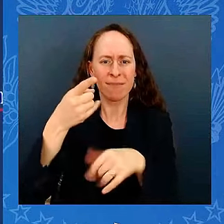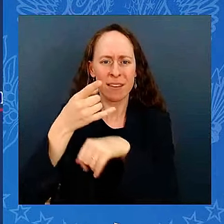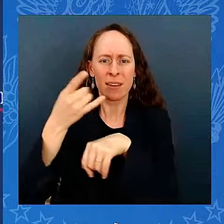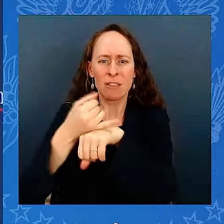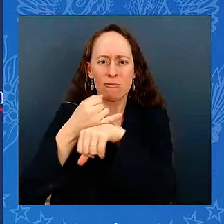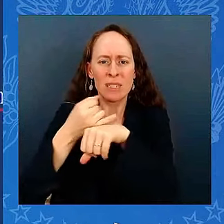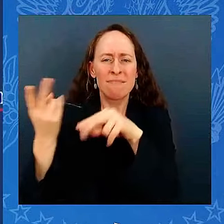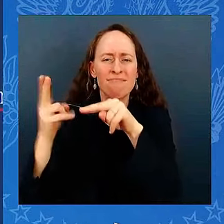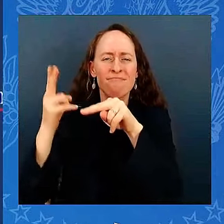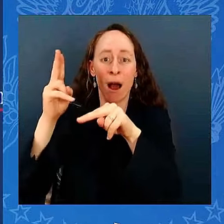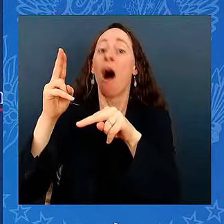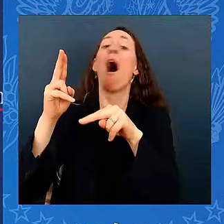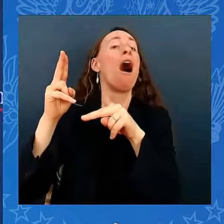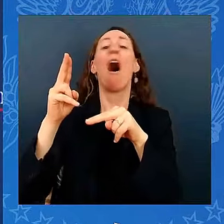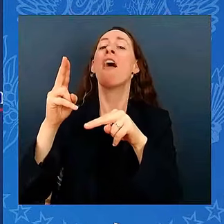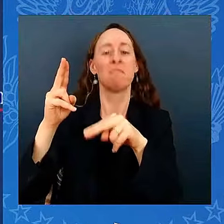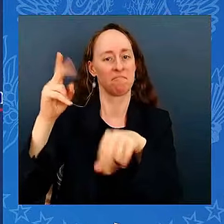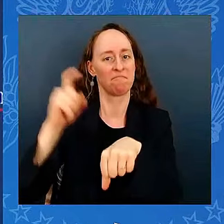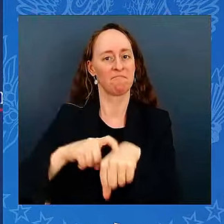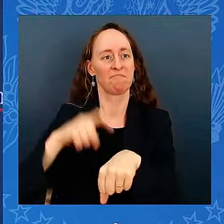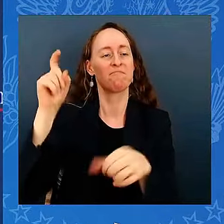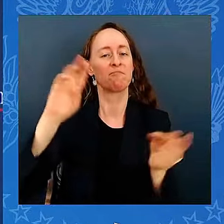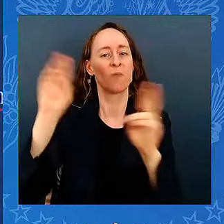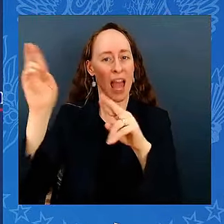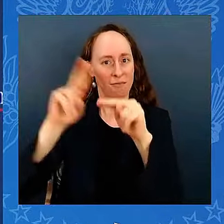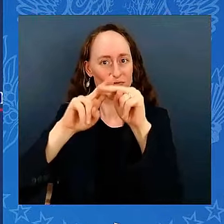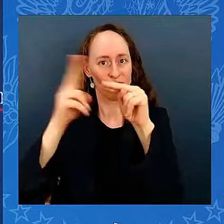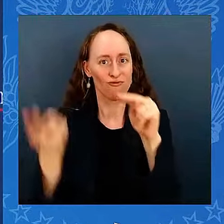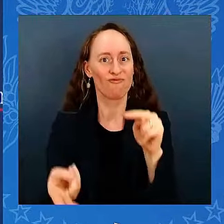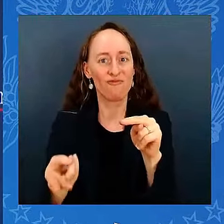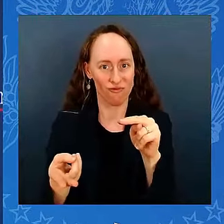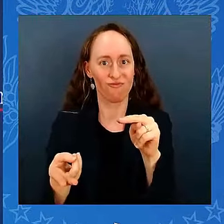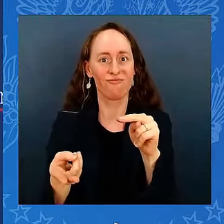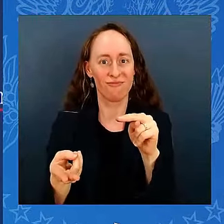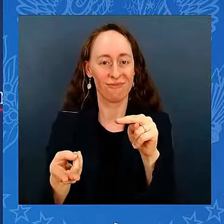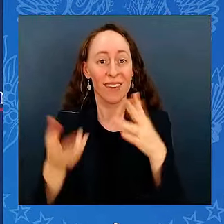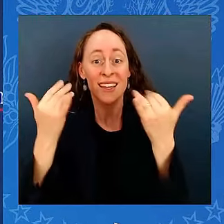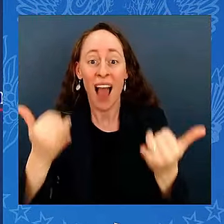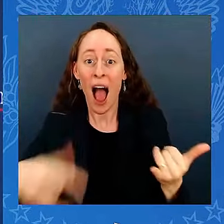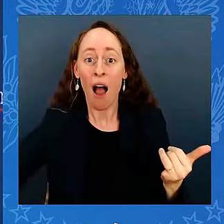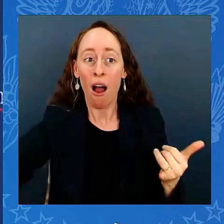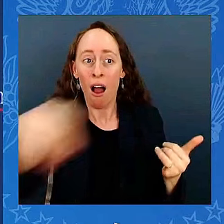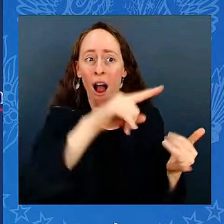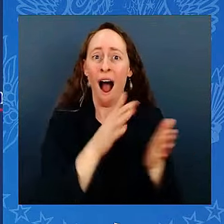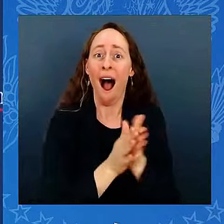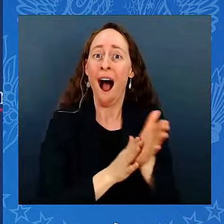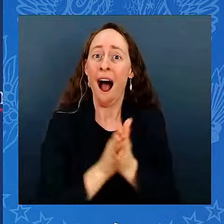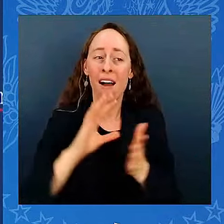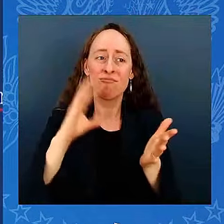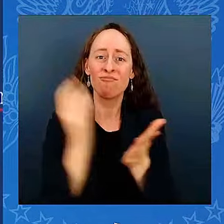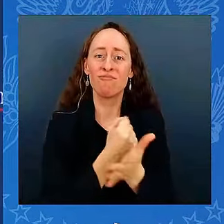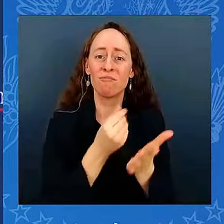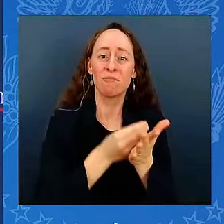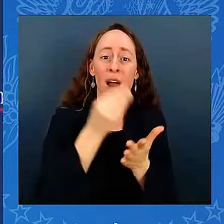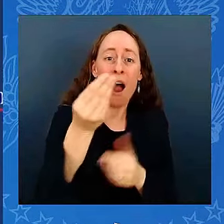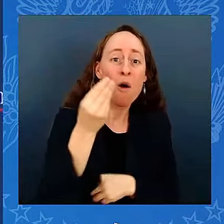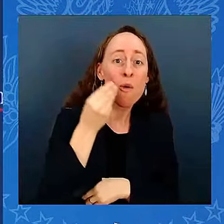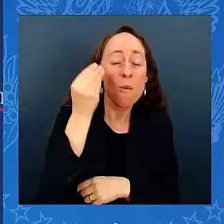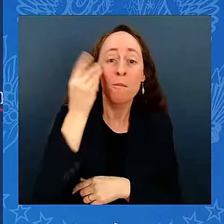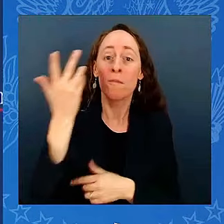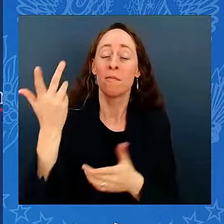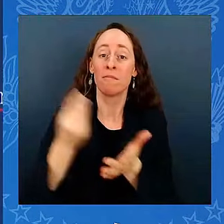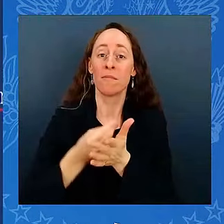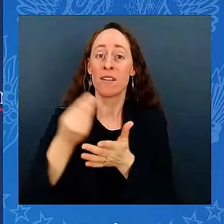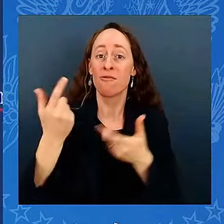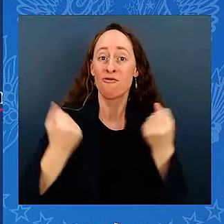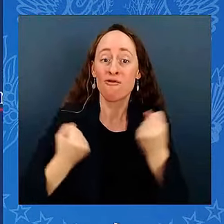cost of buying a home, a car, and so much more will be going down. And it's good news, in my view, for the overall economy, because lower borrowing